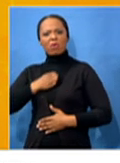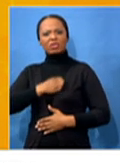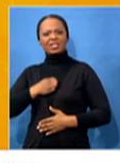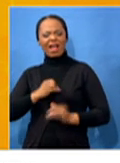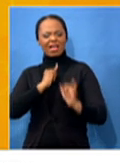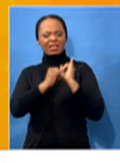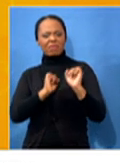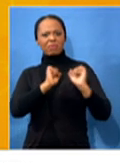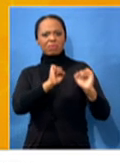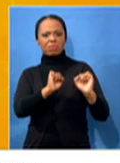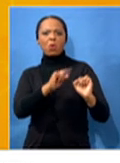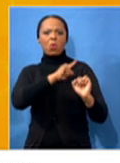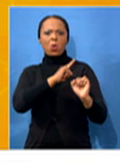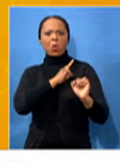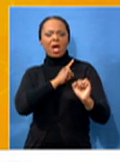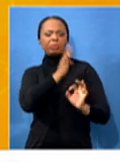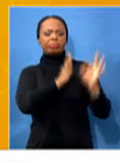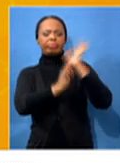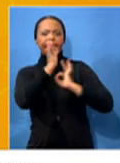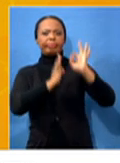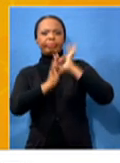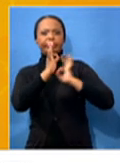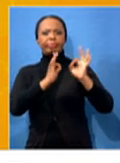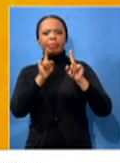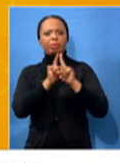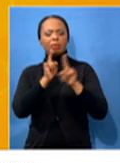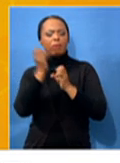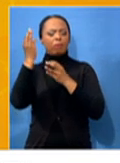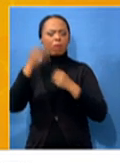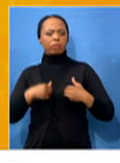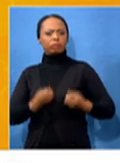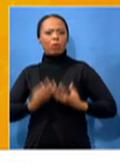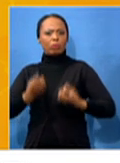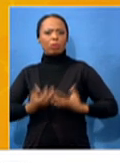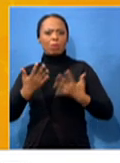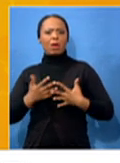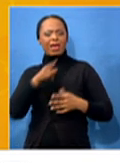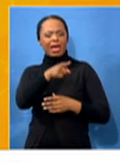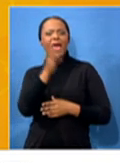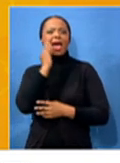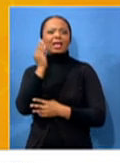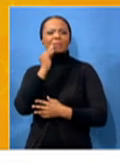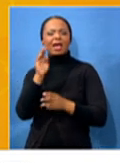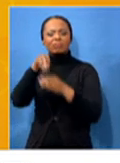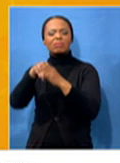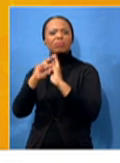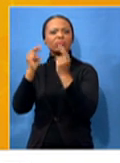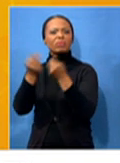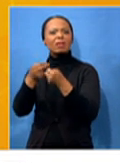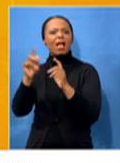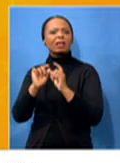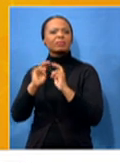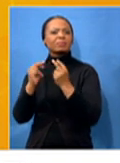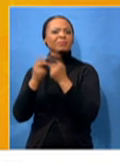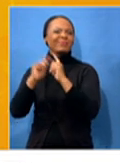experiences with the national team. And today, since Valen had a much broader discussion with him, we bring you a little more